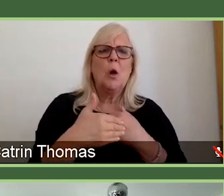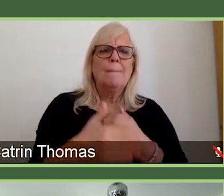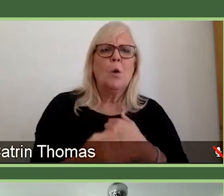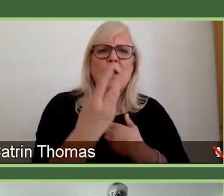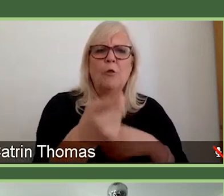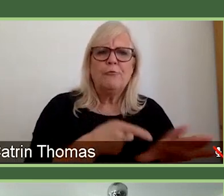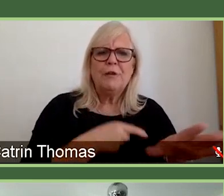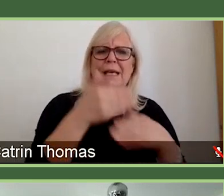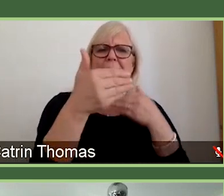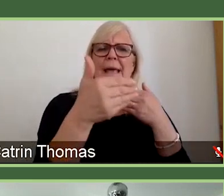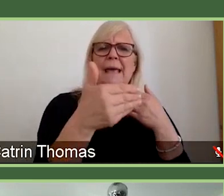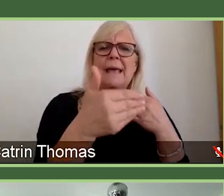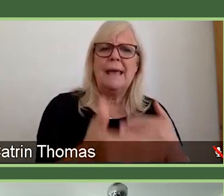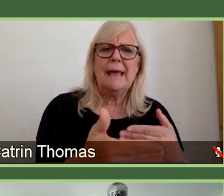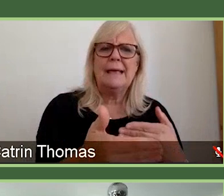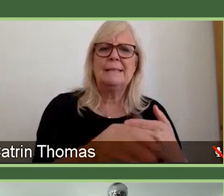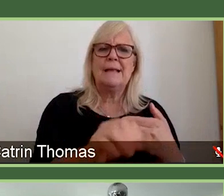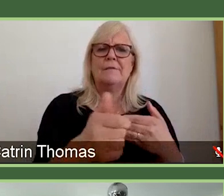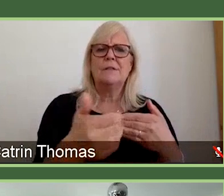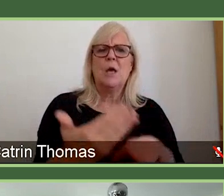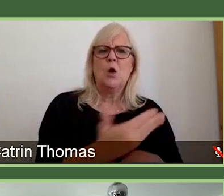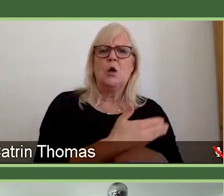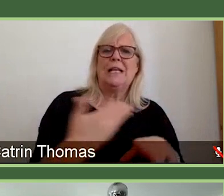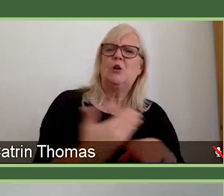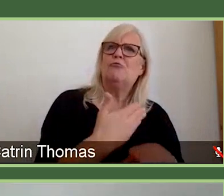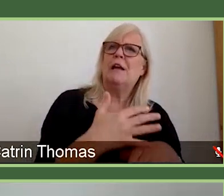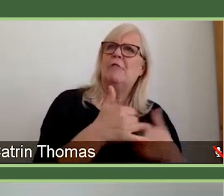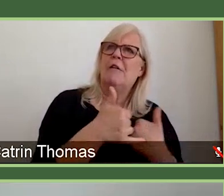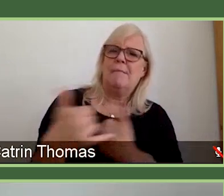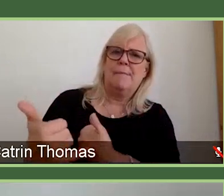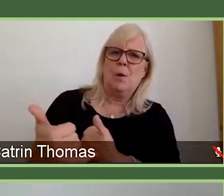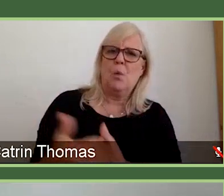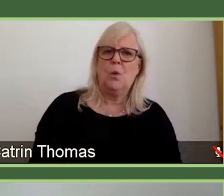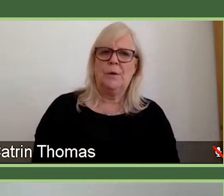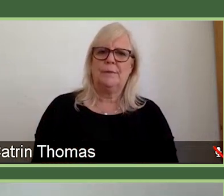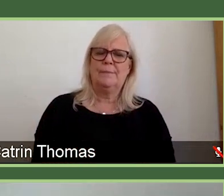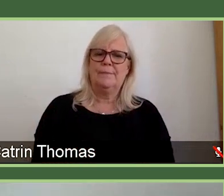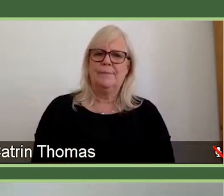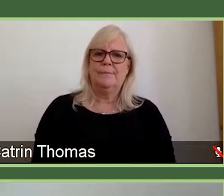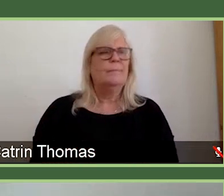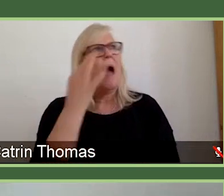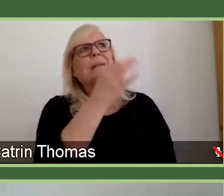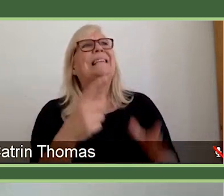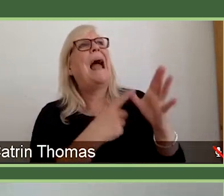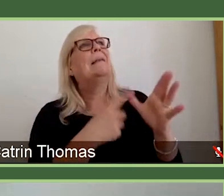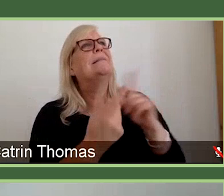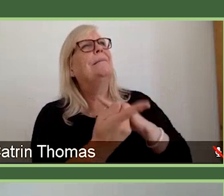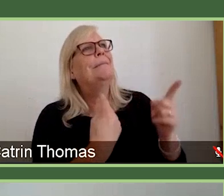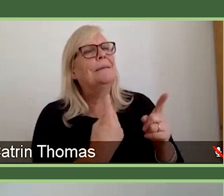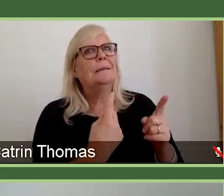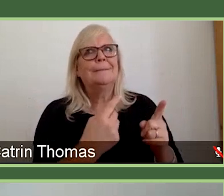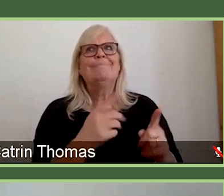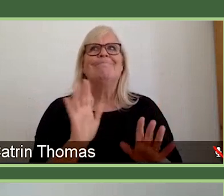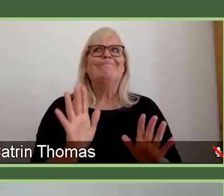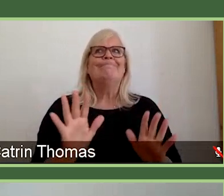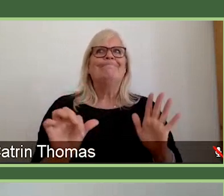flexibility around this? And Alison, I'll go to you for this question. Thank you. Always a difficult issue about